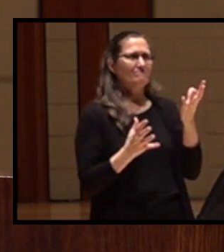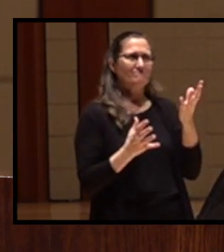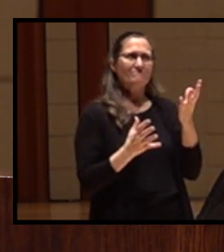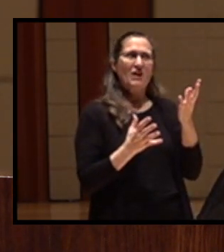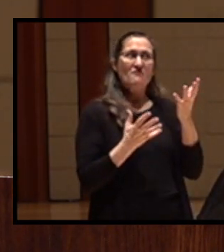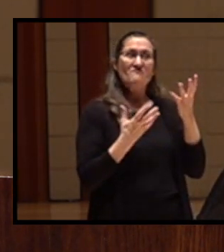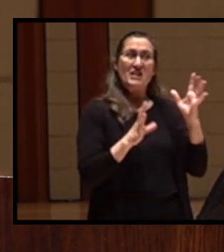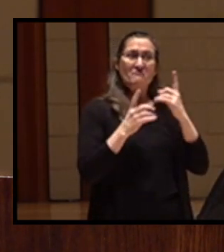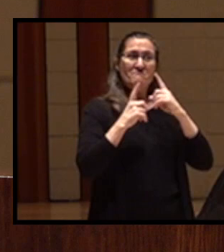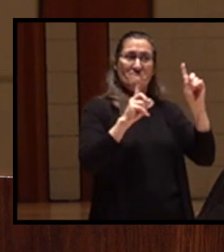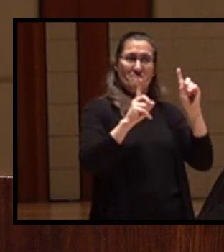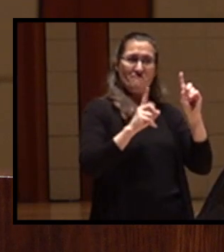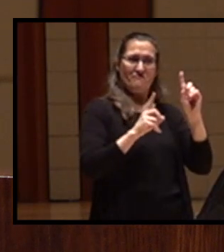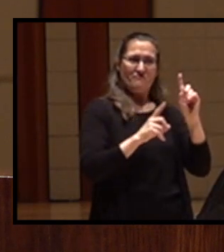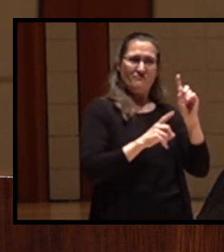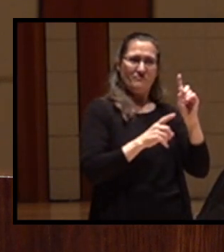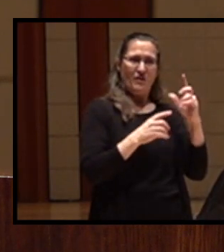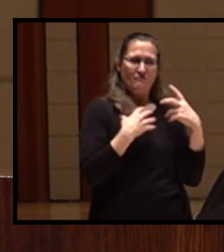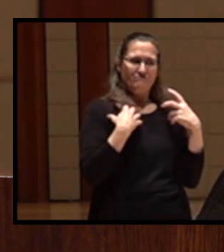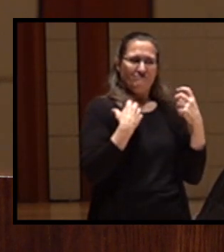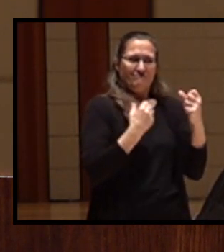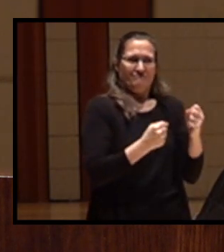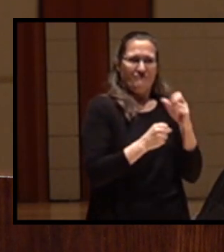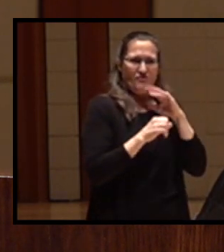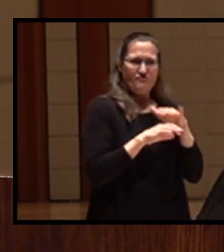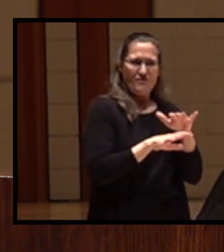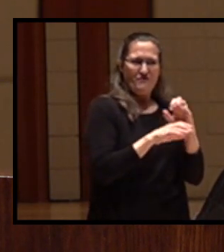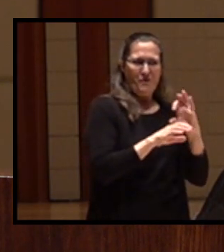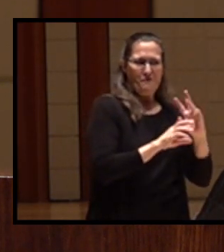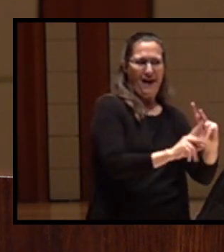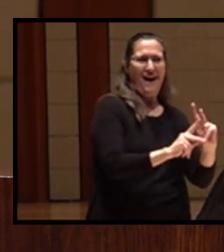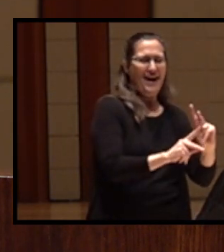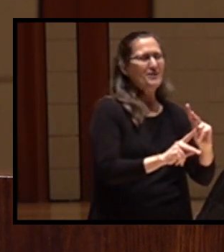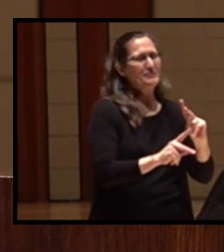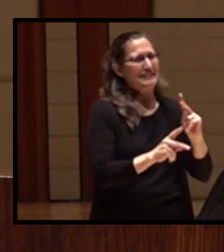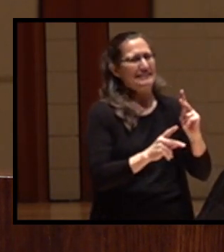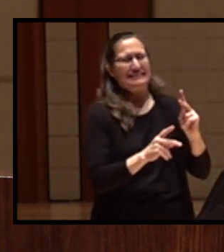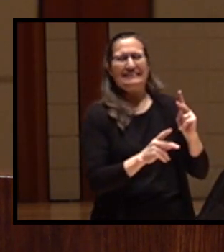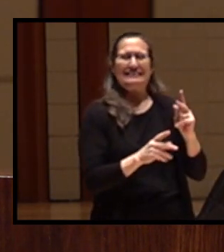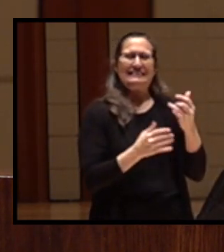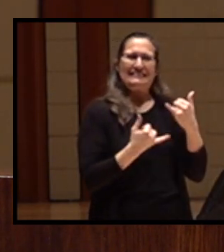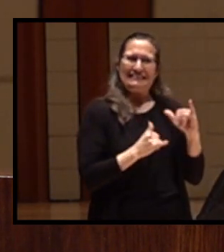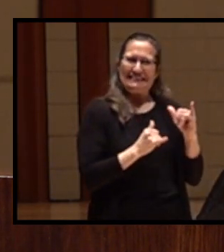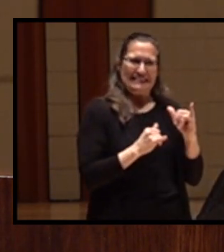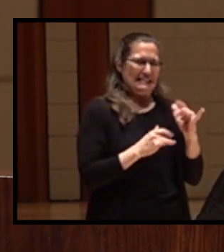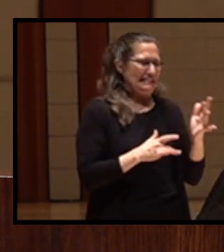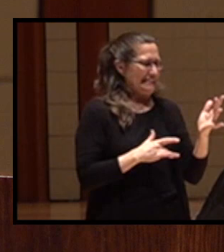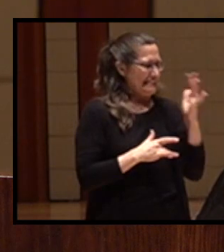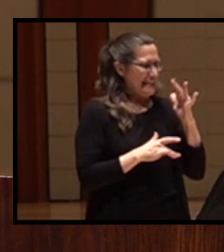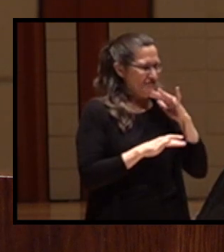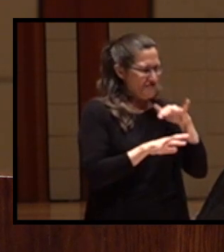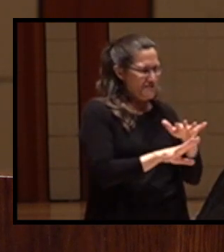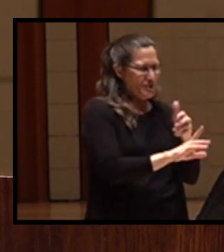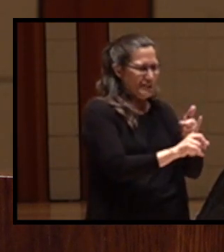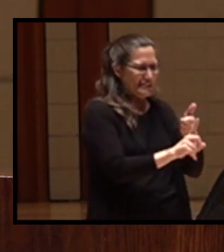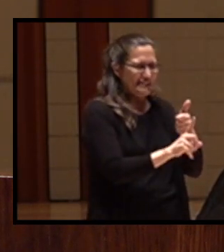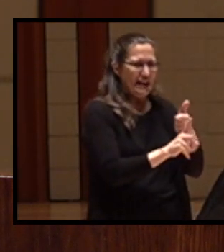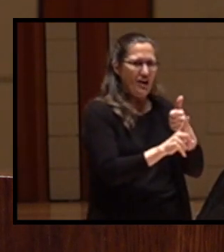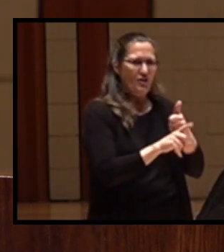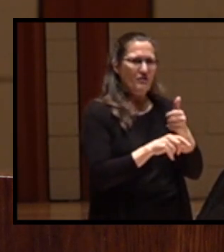restoring the river, but we haven't. The river is still very sick. Fisheries are collapsing.